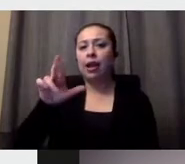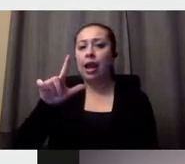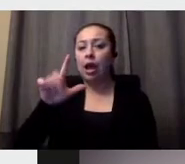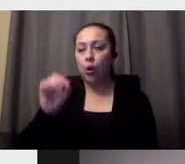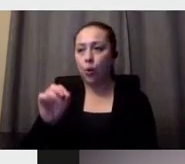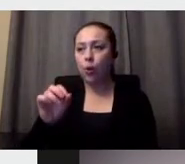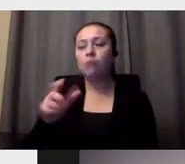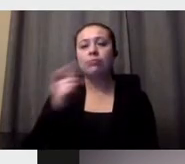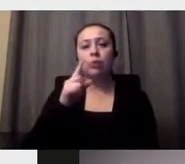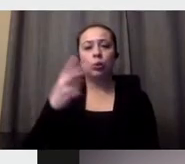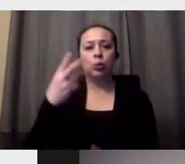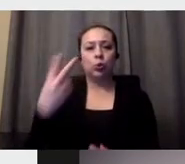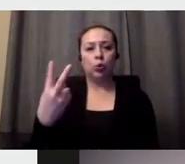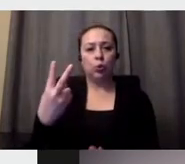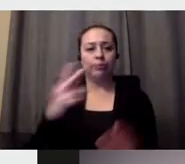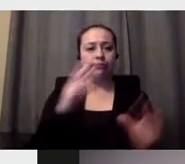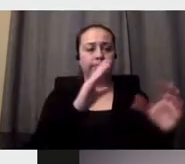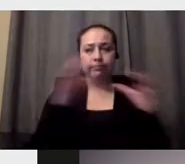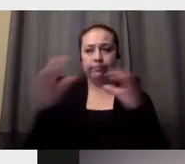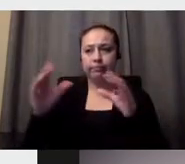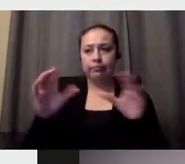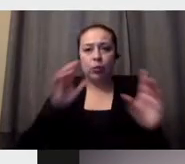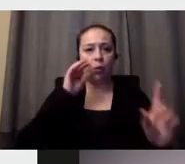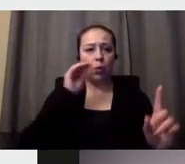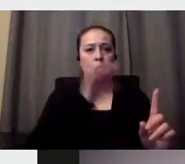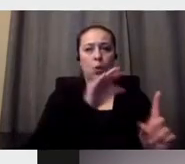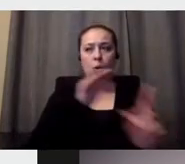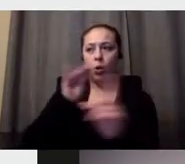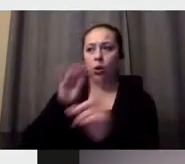And there you get the essence of the shirt.